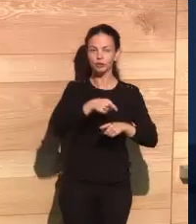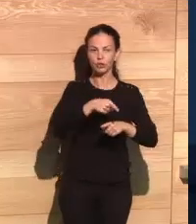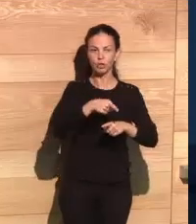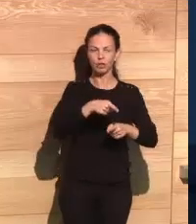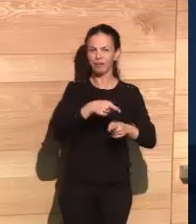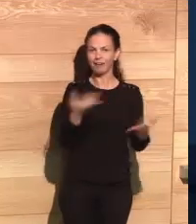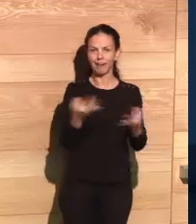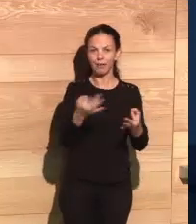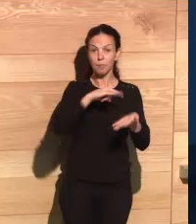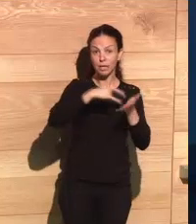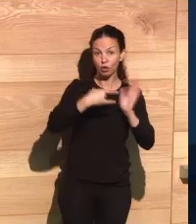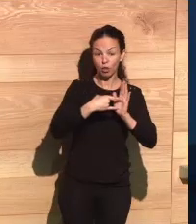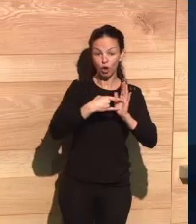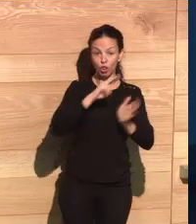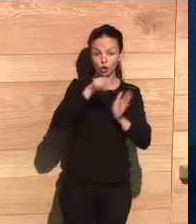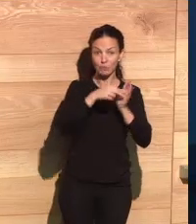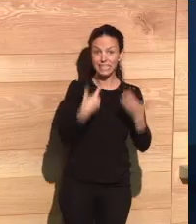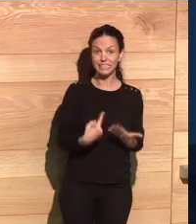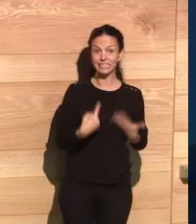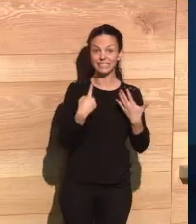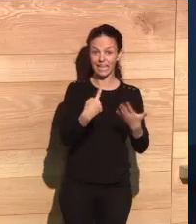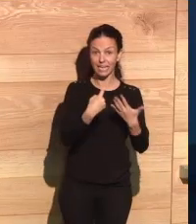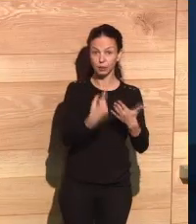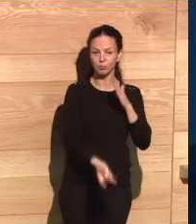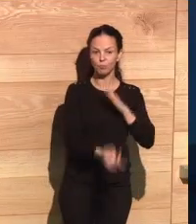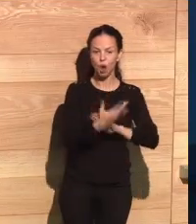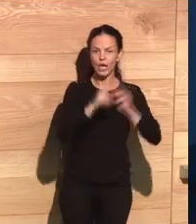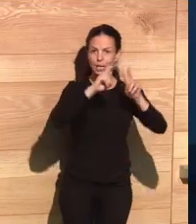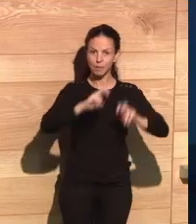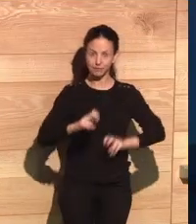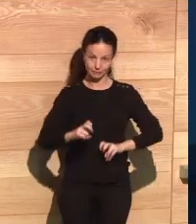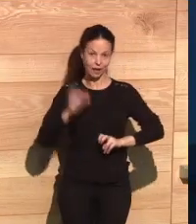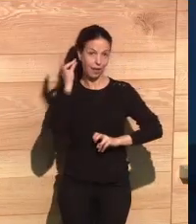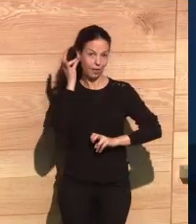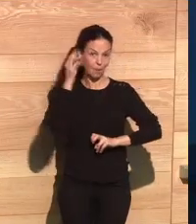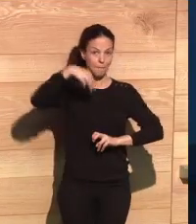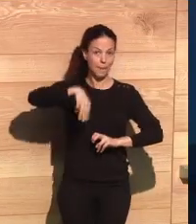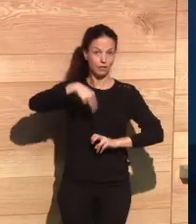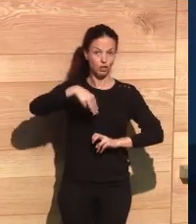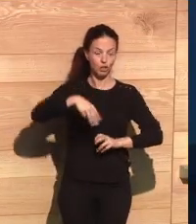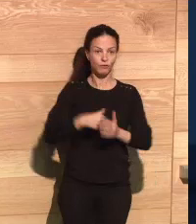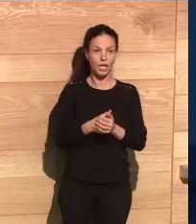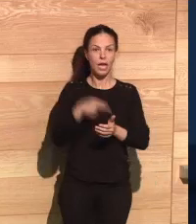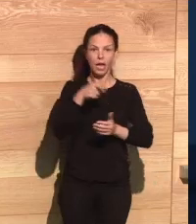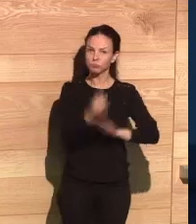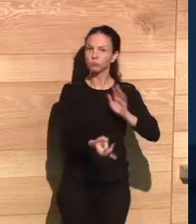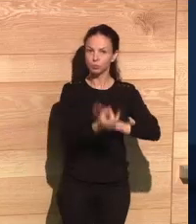differential privacy is a method that was suggested in 2006 by